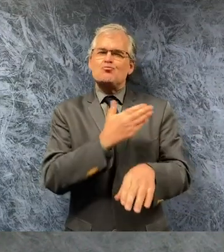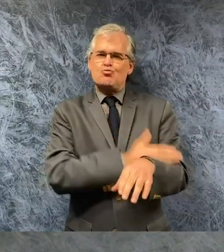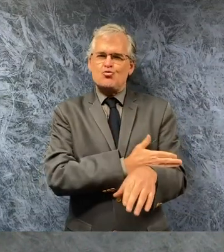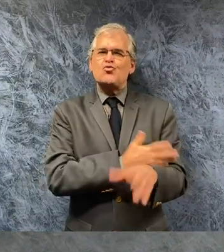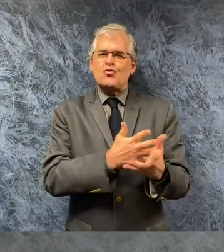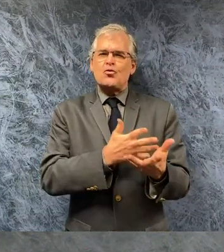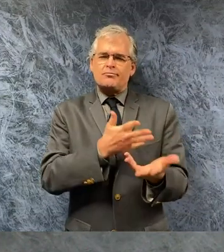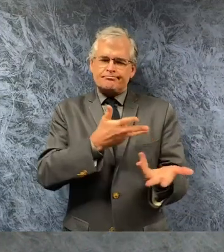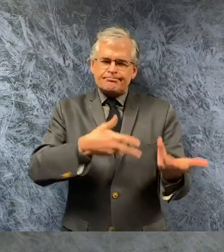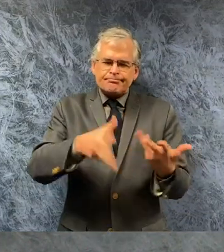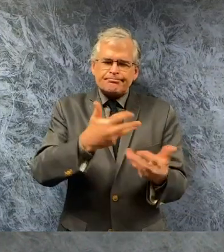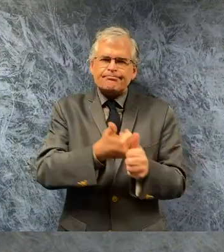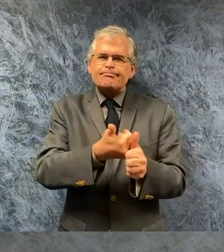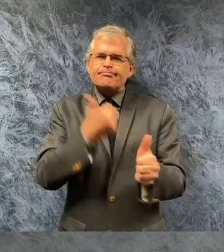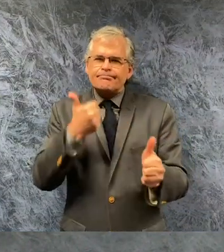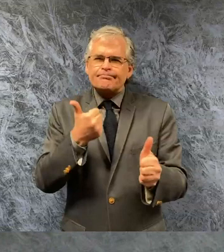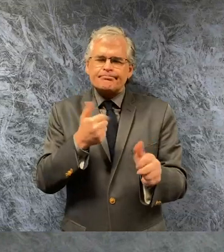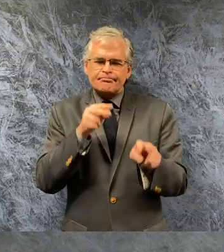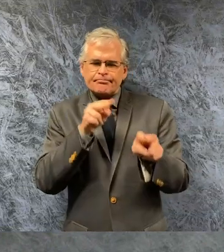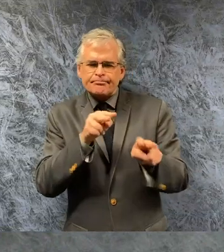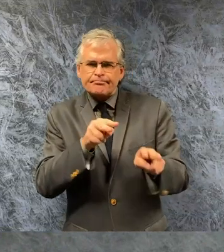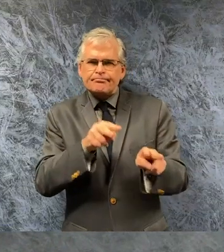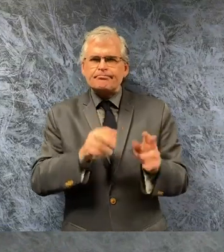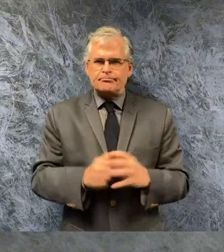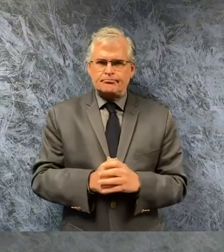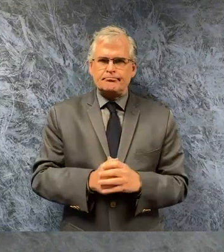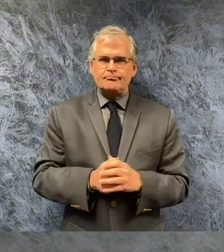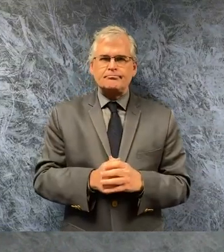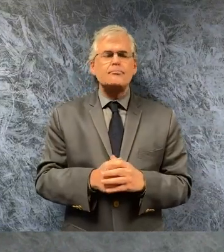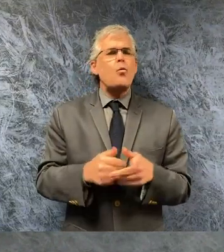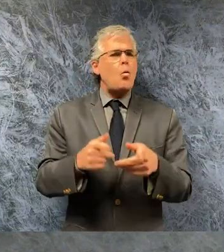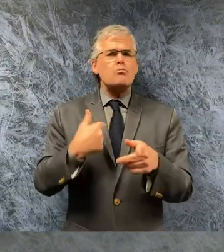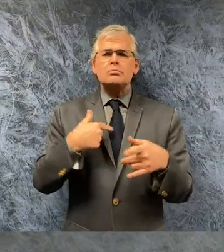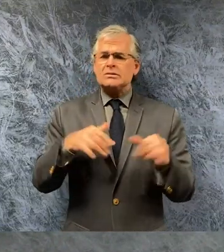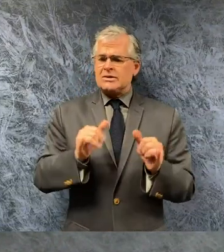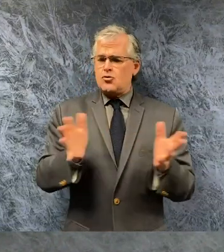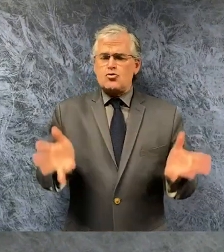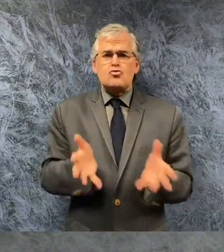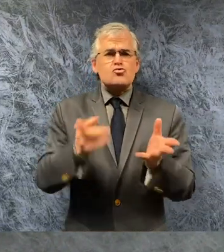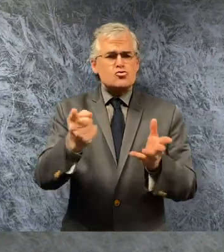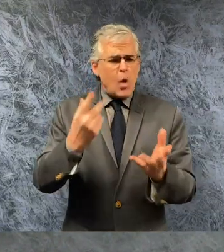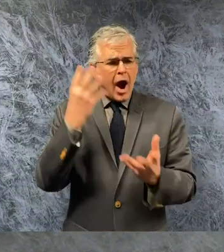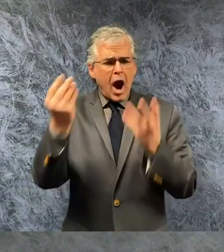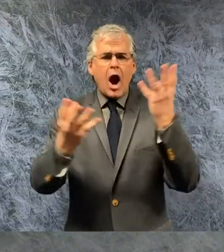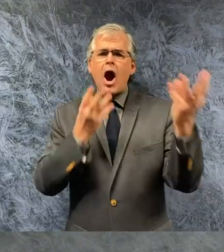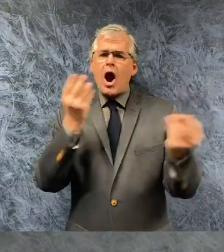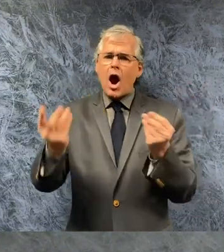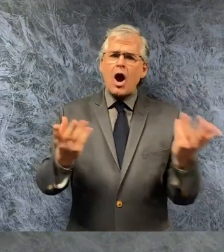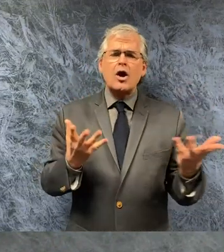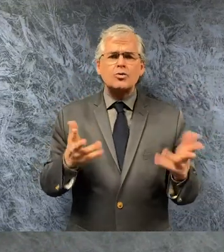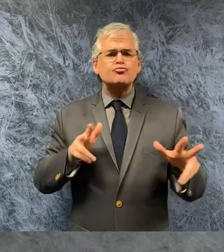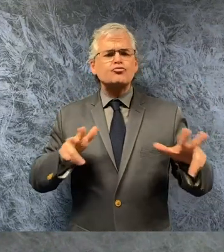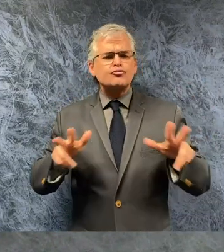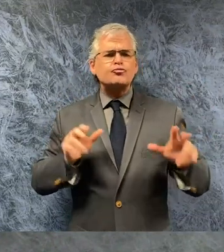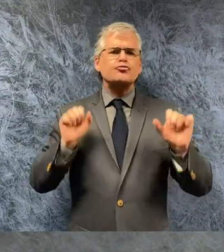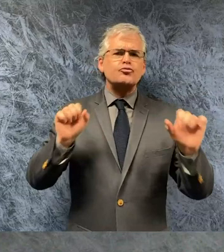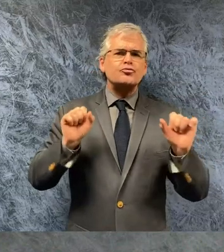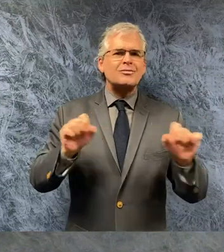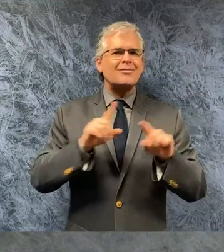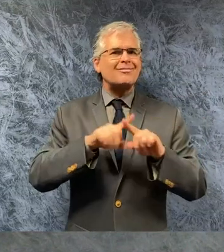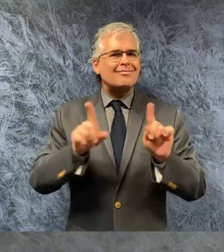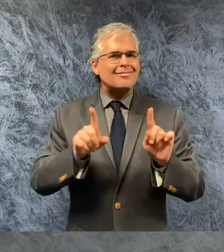safeguards while i still encourage outdoor activities as much as possible we understand that some activities have